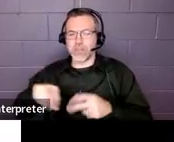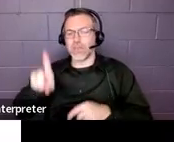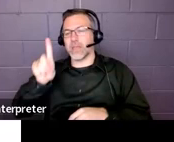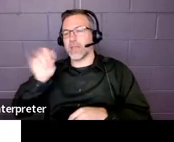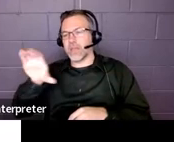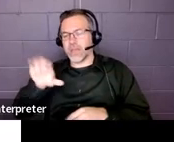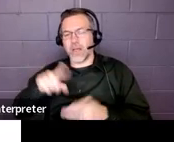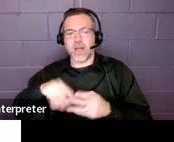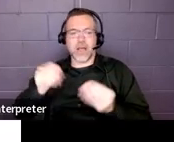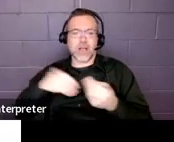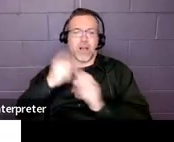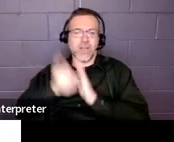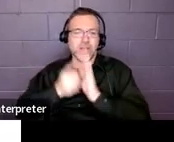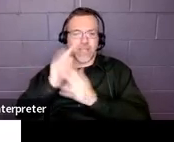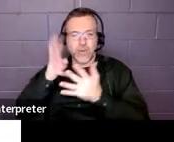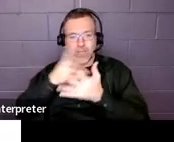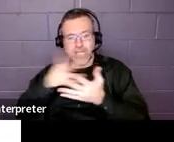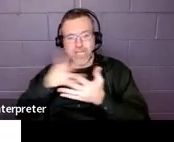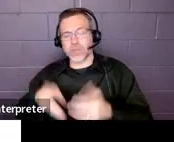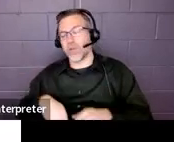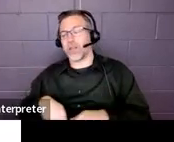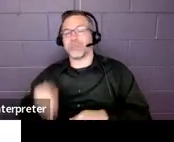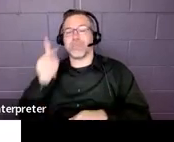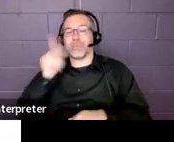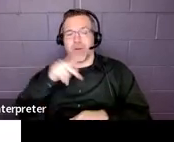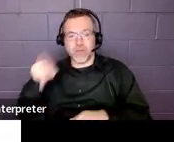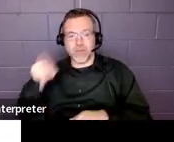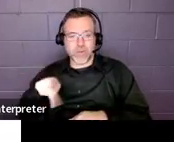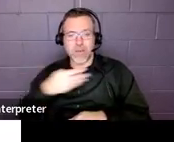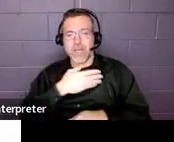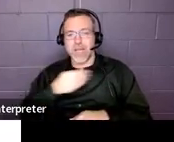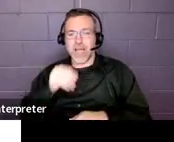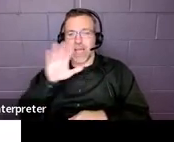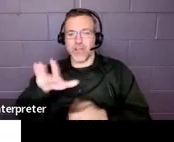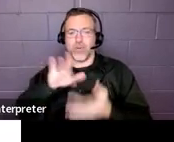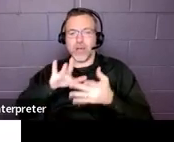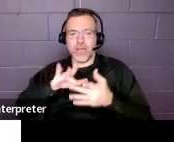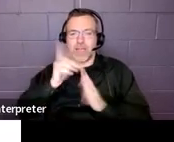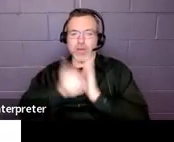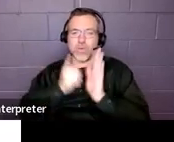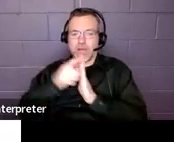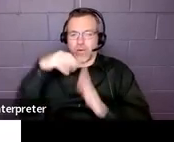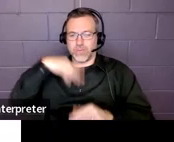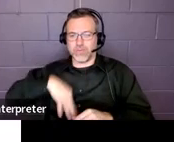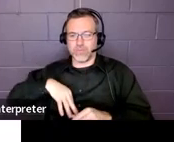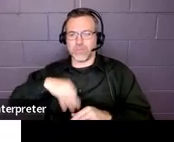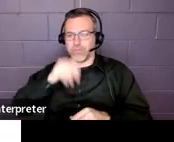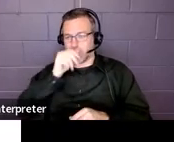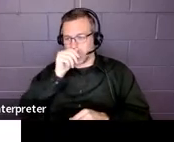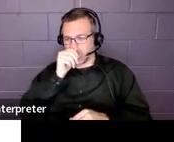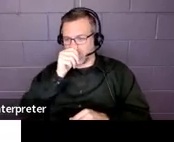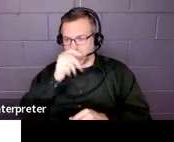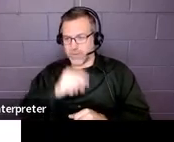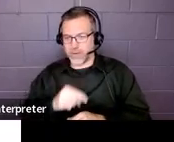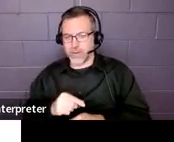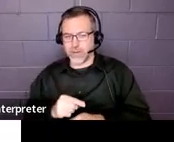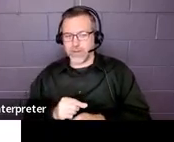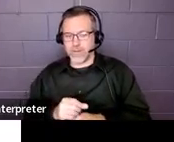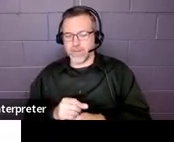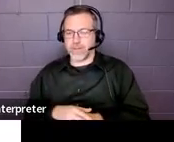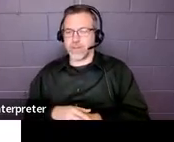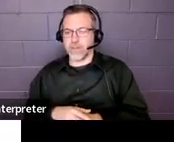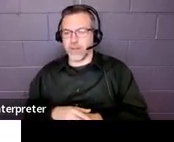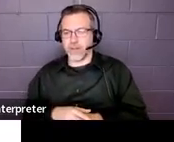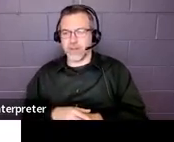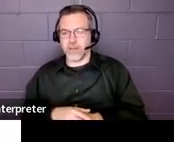a copy of this PowerPoint, and your contact hour. So I'm really thinking of these as prizes. Like